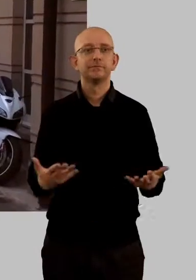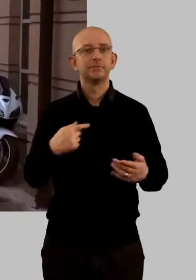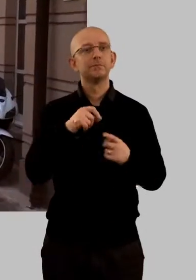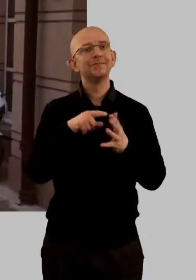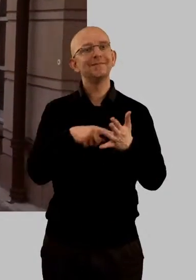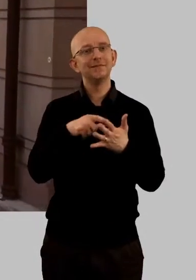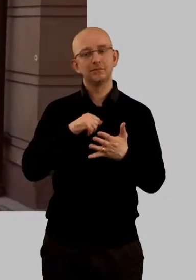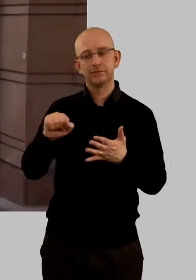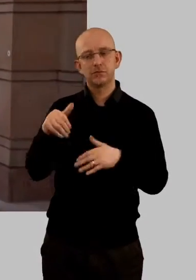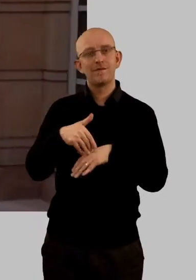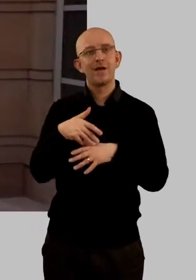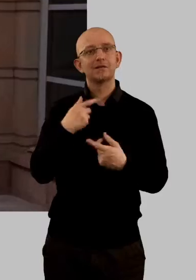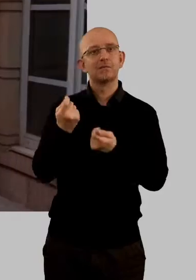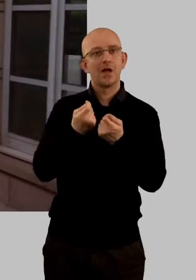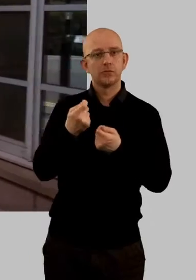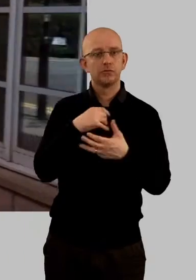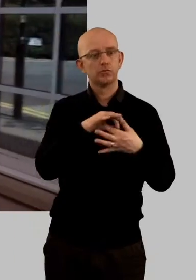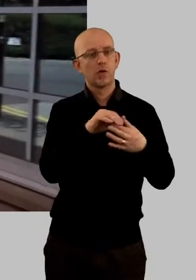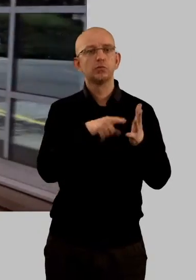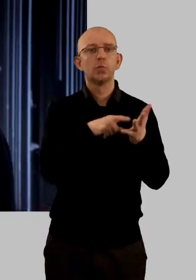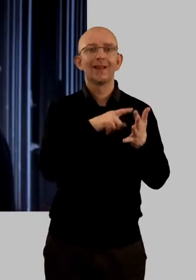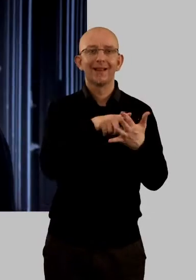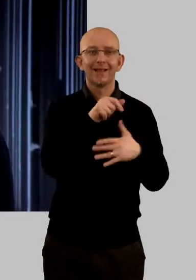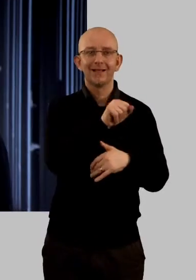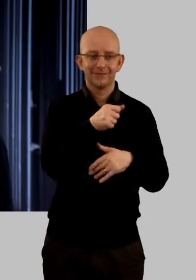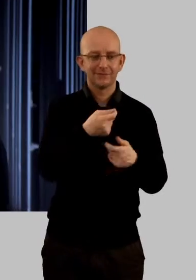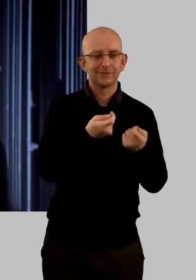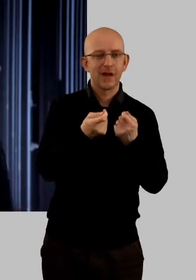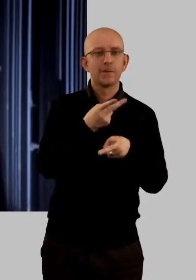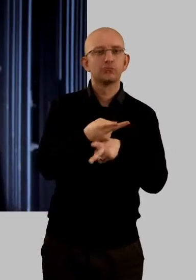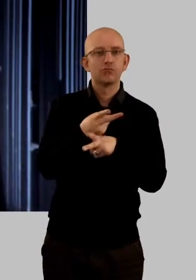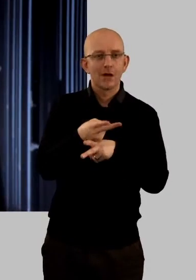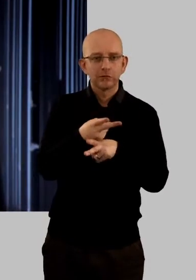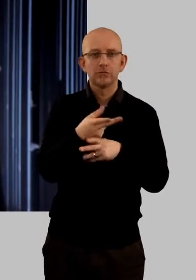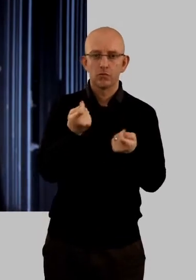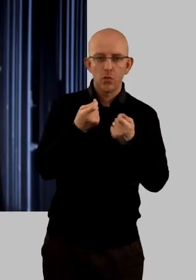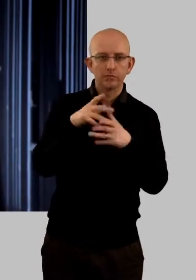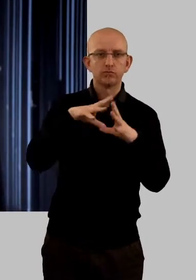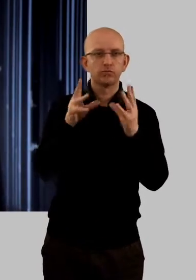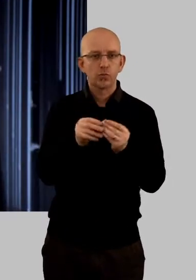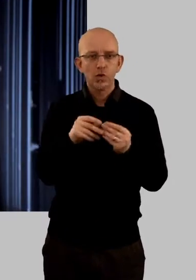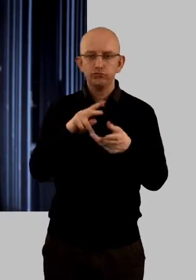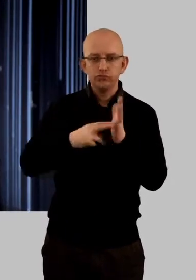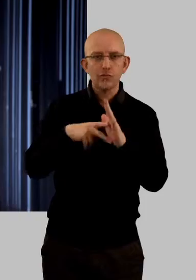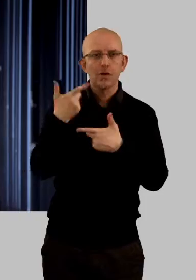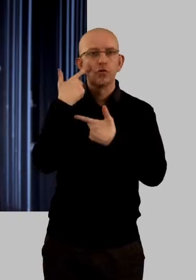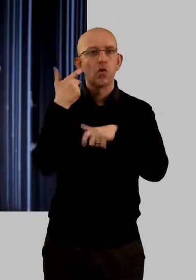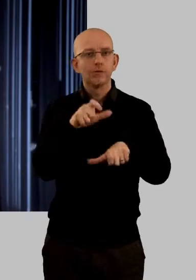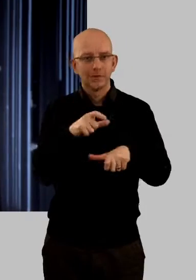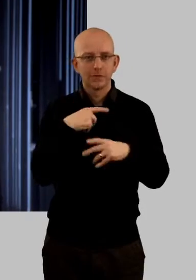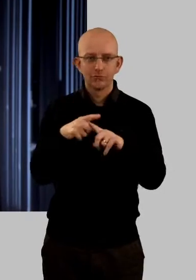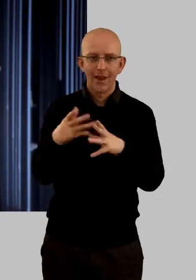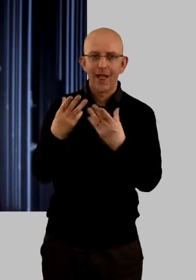I'm Pete's offender manager. I work with Julie, case administrator. We coordinate the case, we arrange for a hostel place